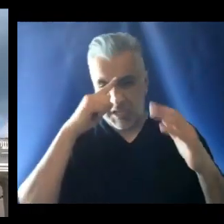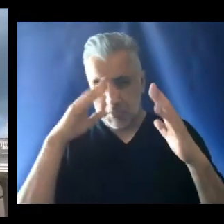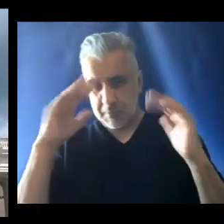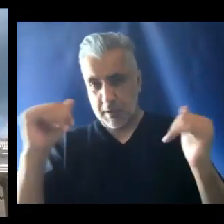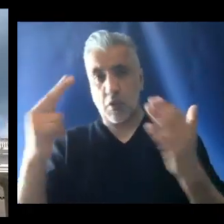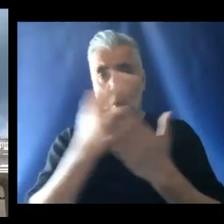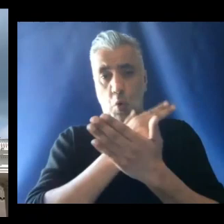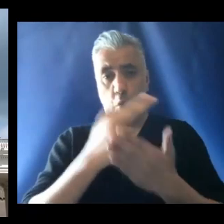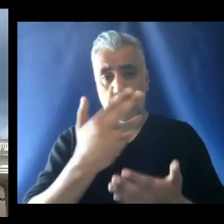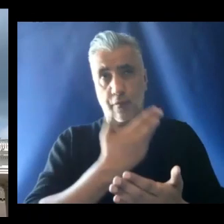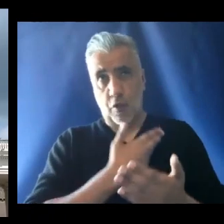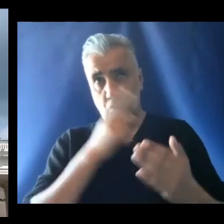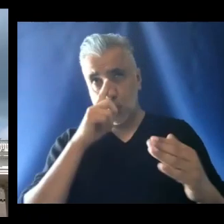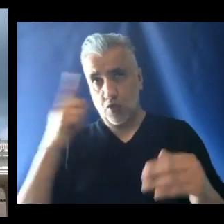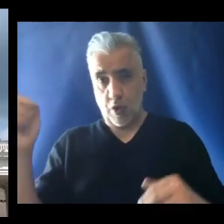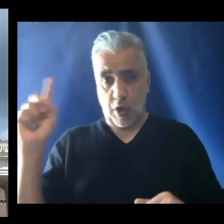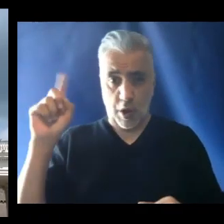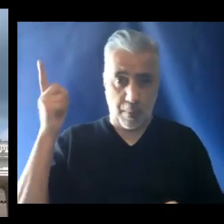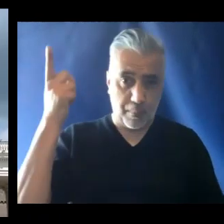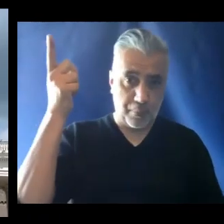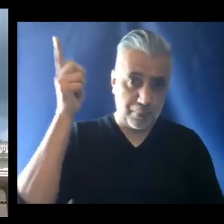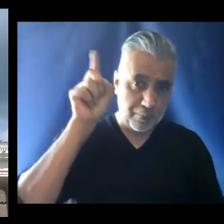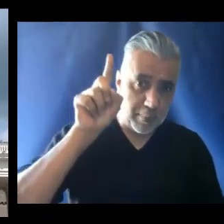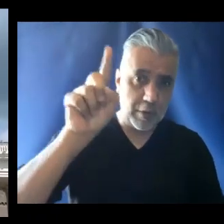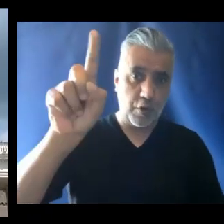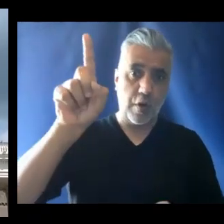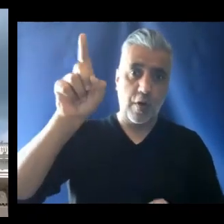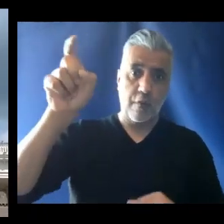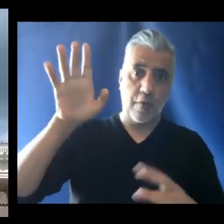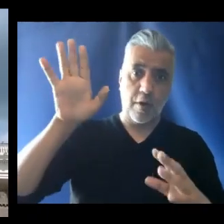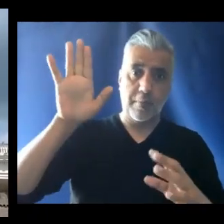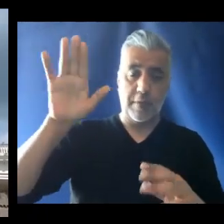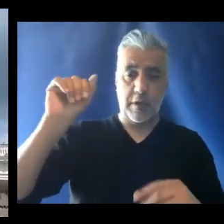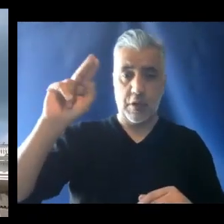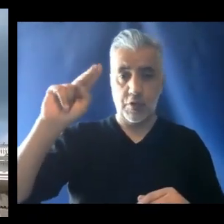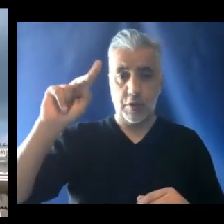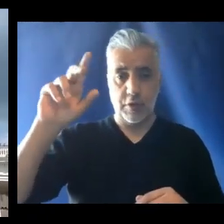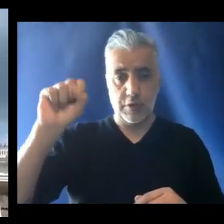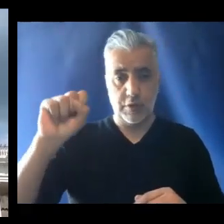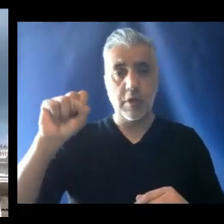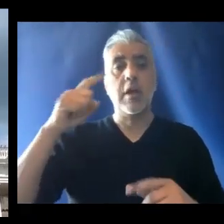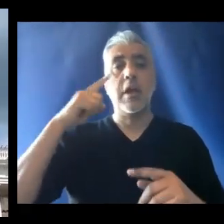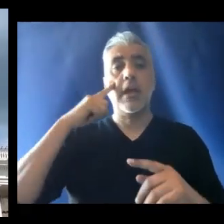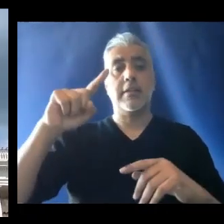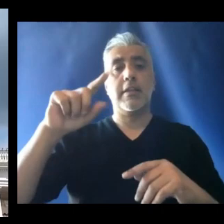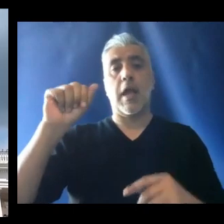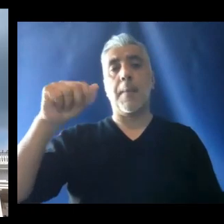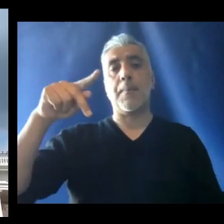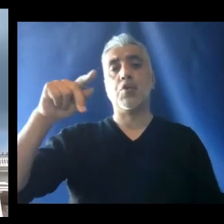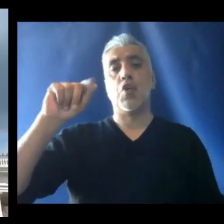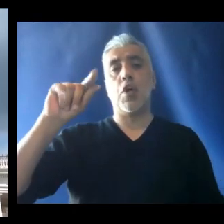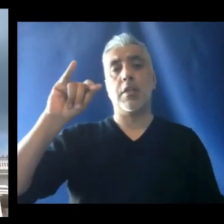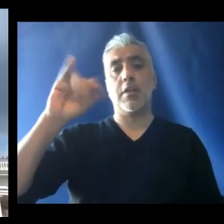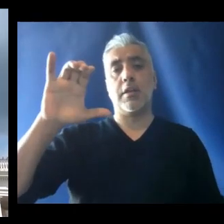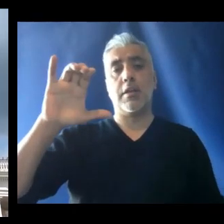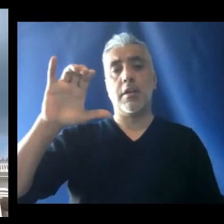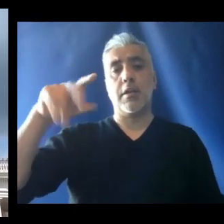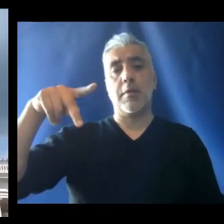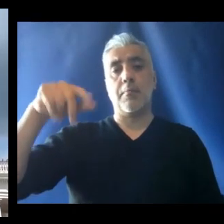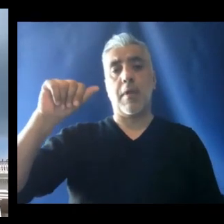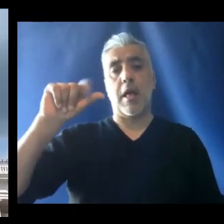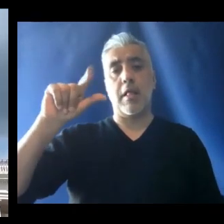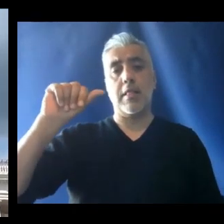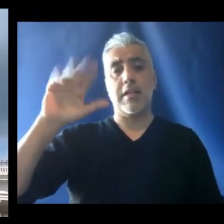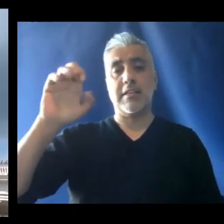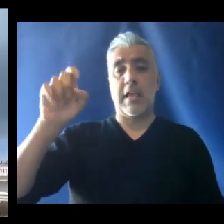to appear at the study of his angels in the Apostolic Palace and